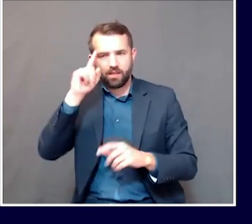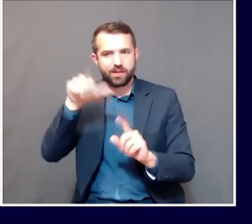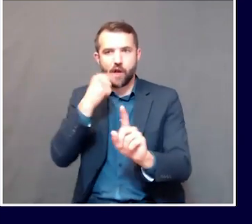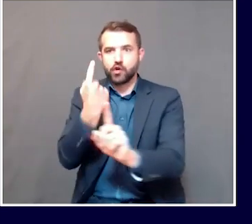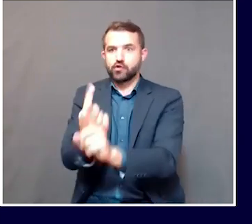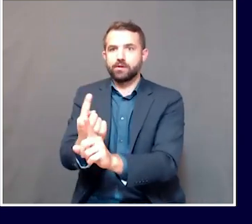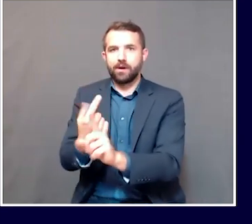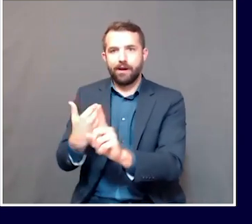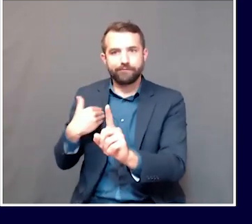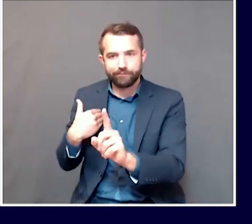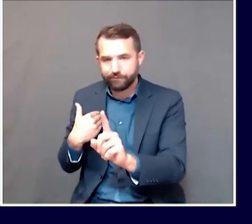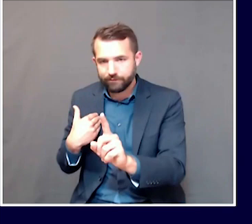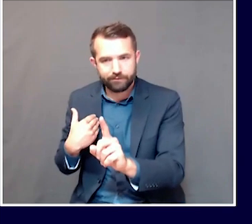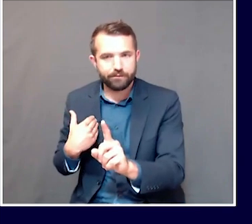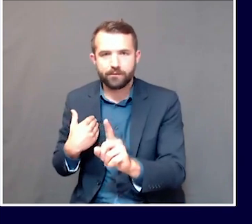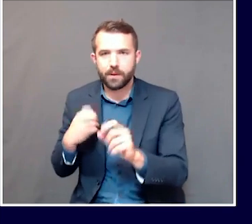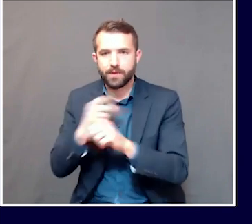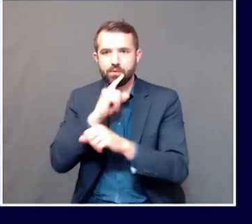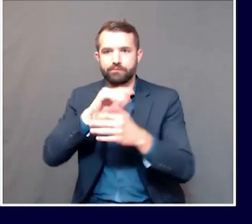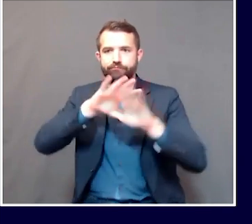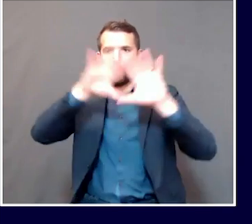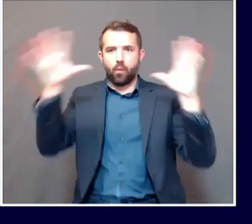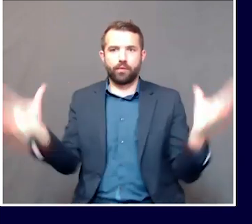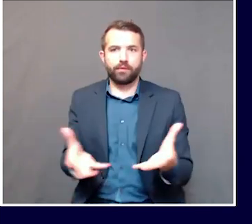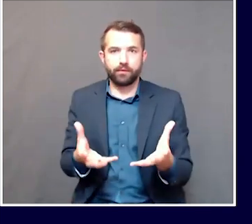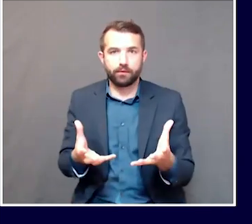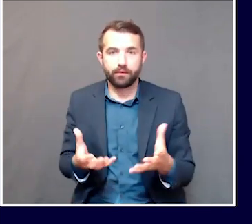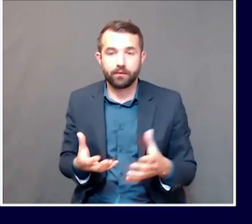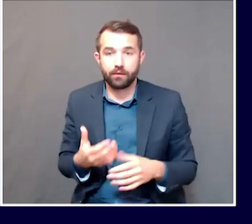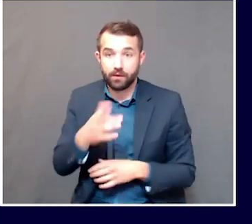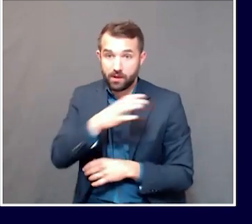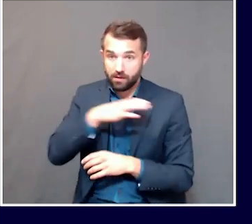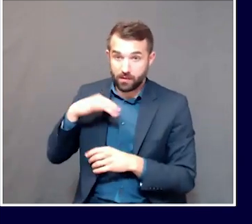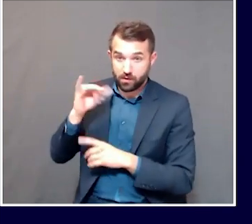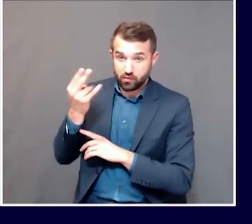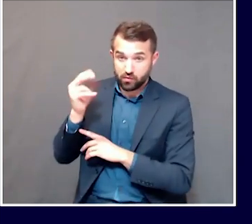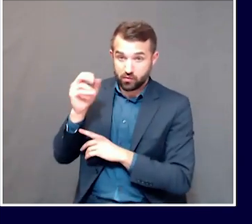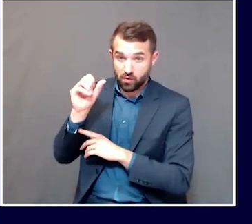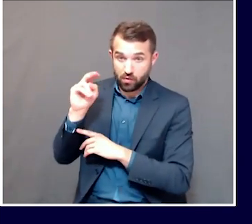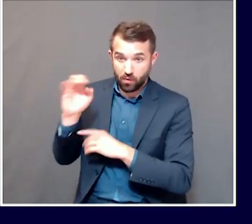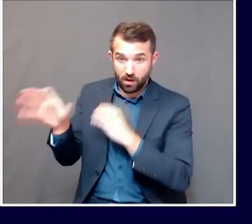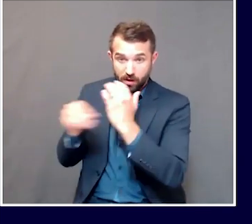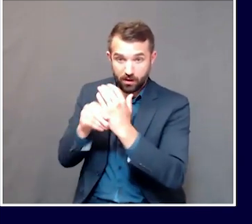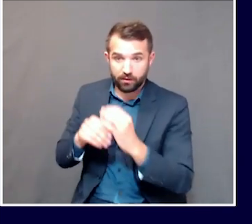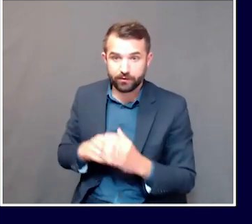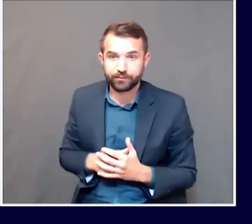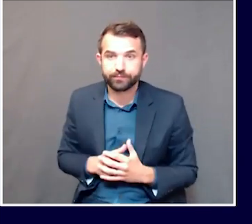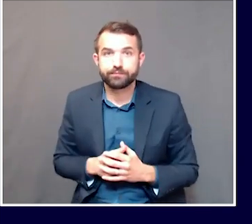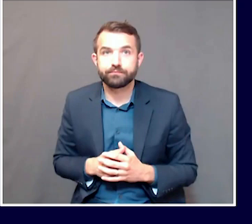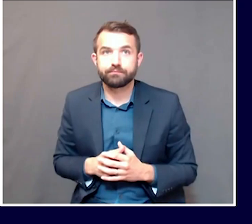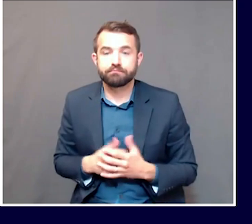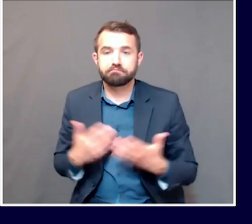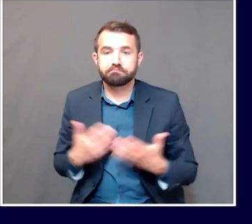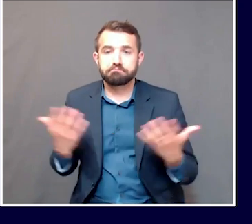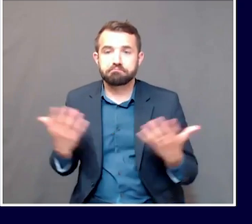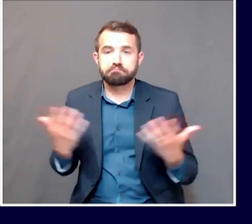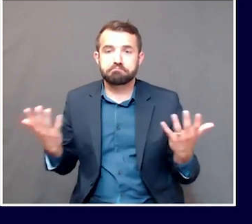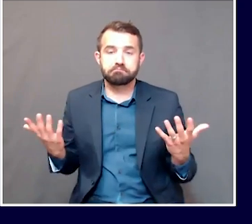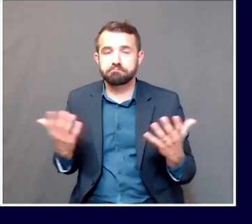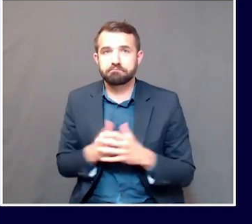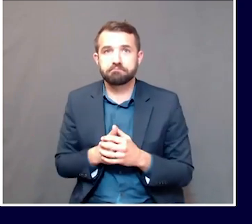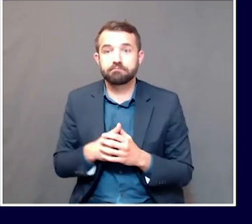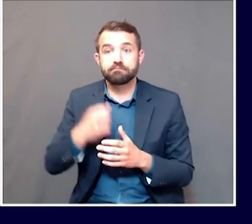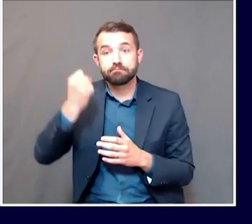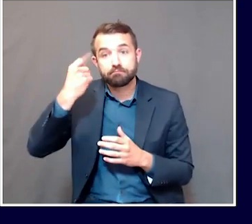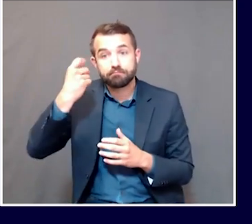Mr. Johnson, did you want to weigh in on that at all? No, and just, I think also, right, we talk a lot on this briefing,